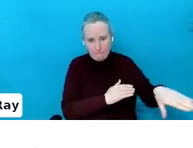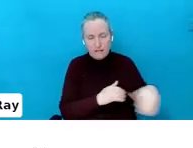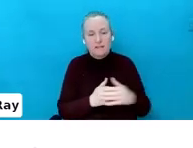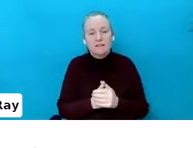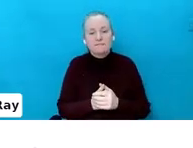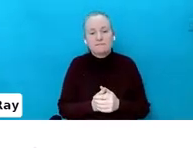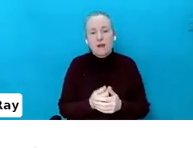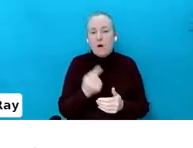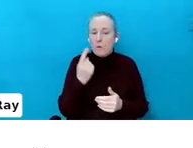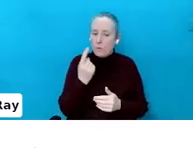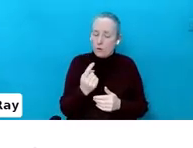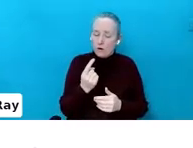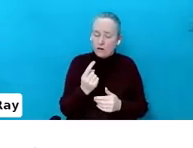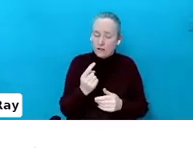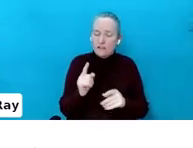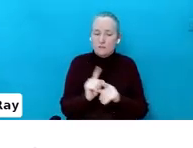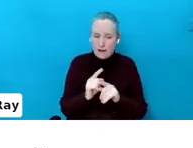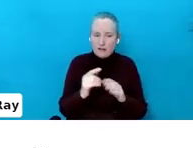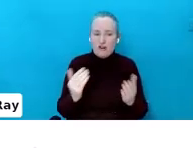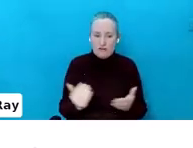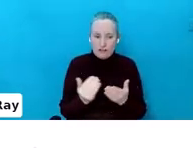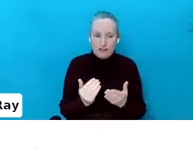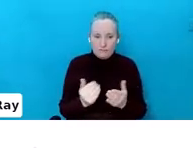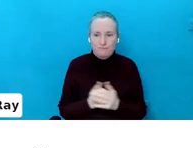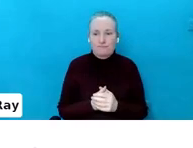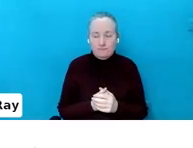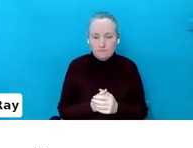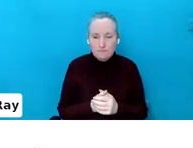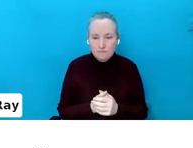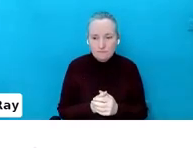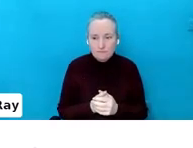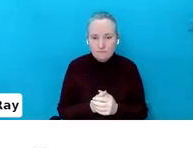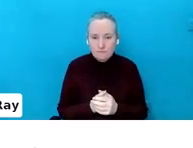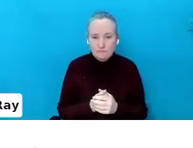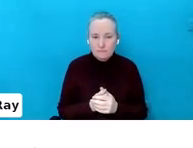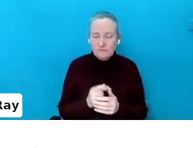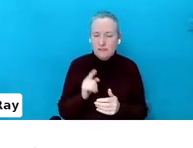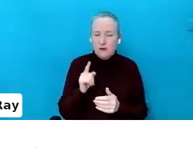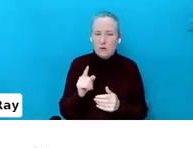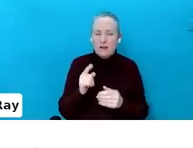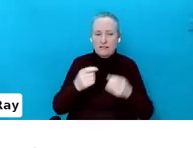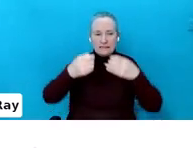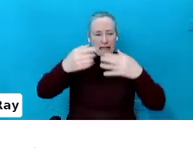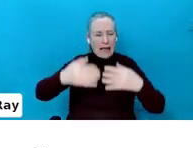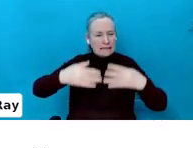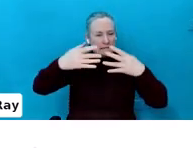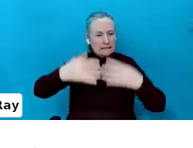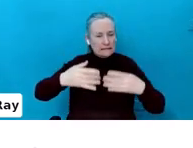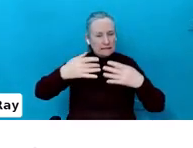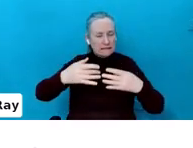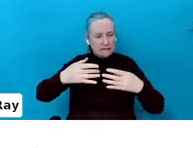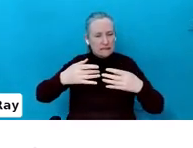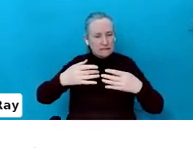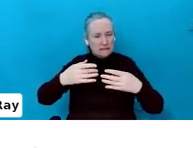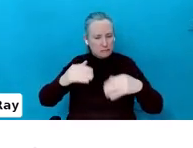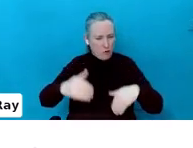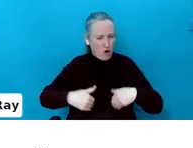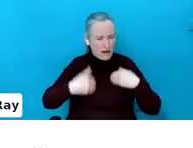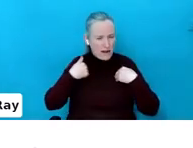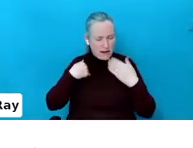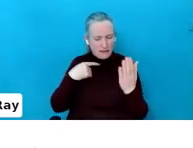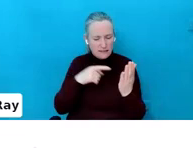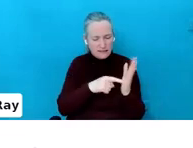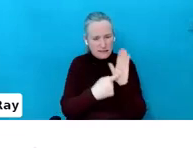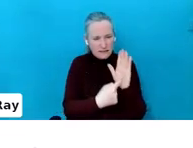One thing that we would also encourage is, you know, and one of the statistics that we heard this morning was that a